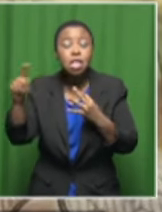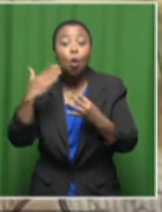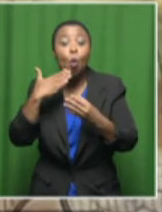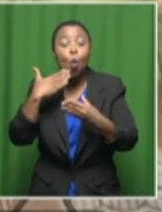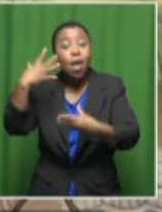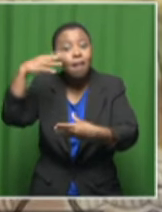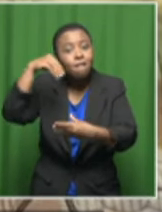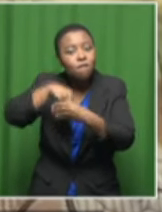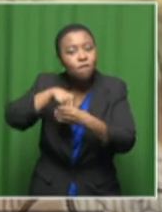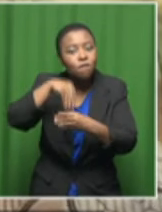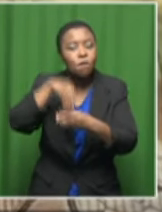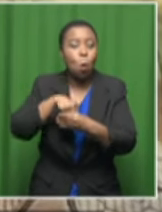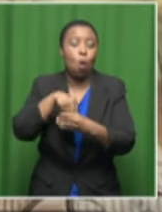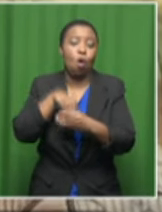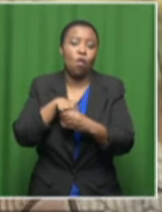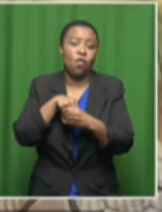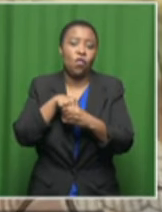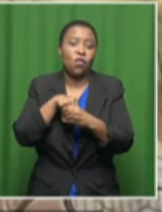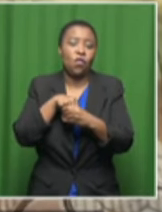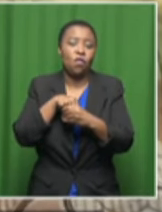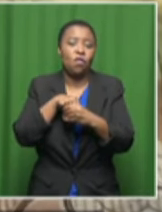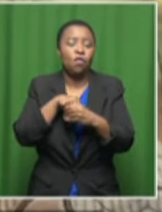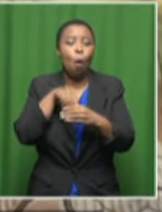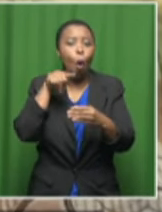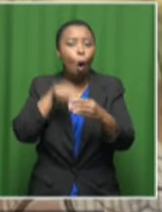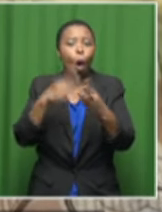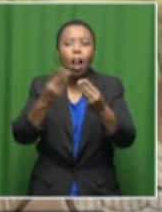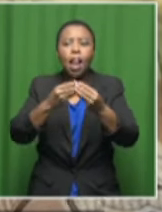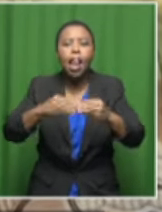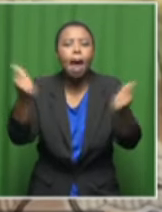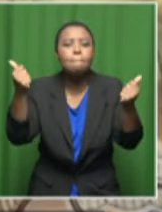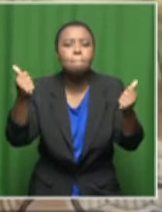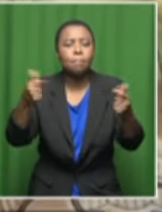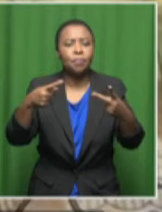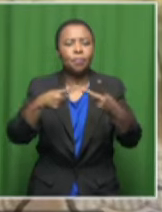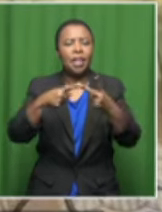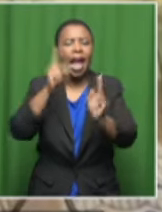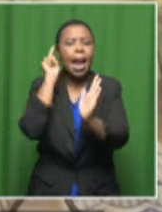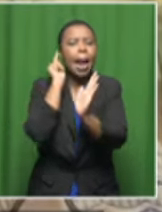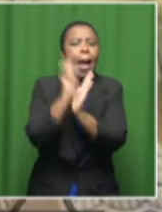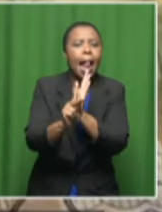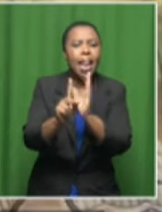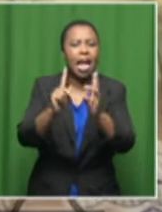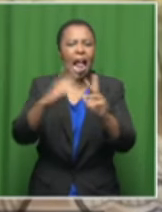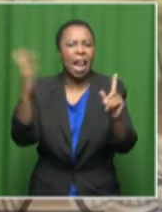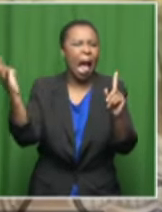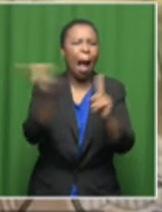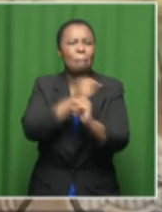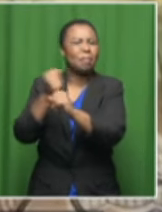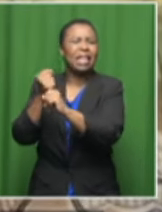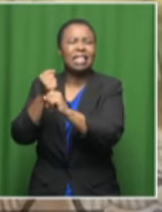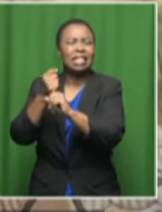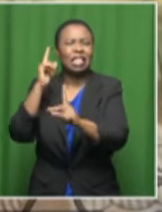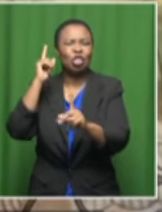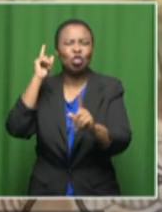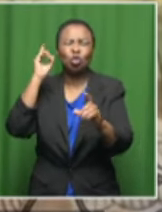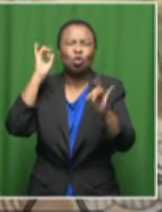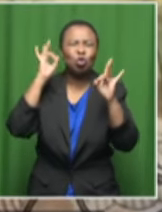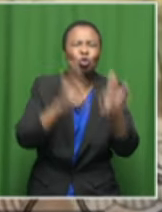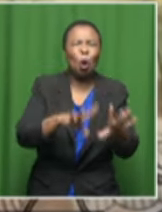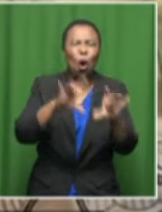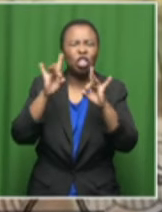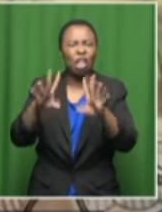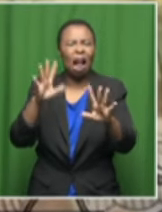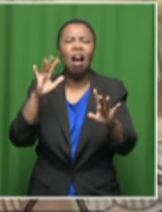in disappearances and killings and in abductions and in torture and all that, you know, those